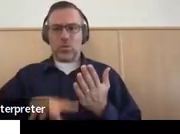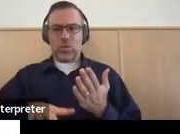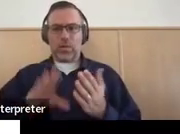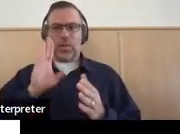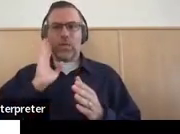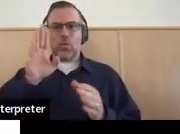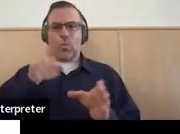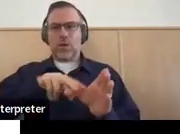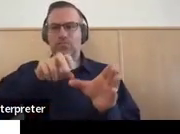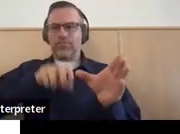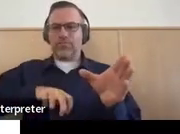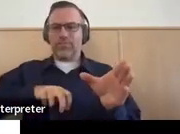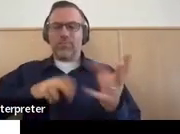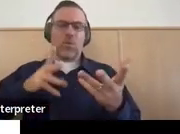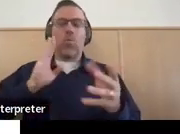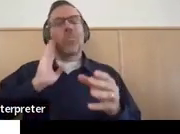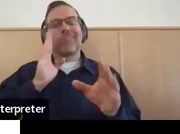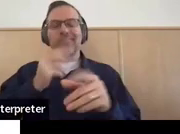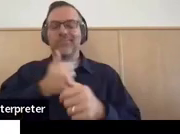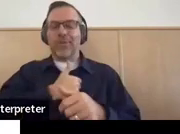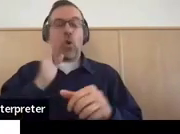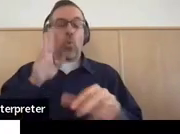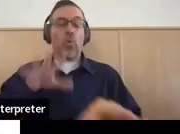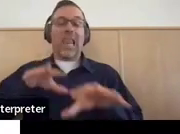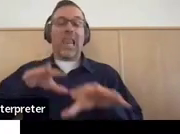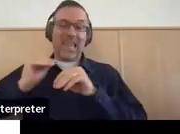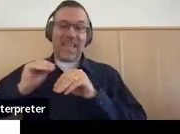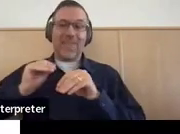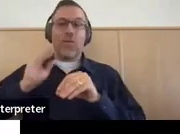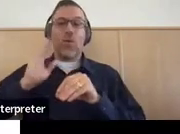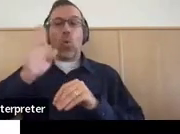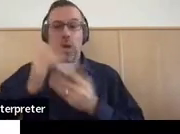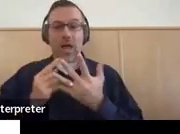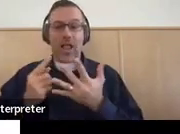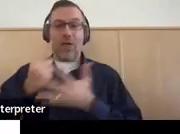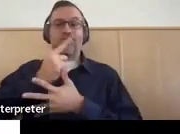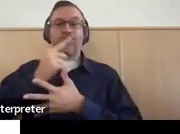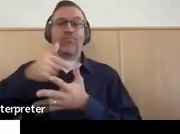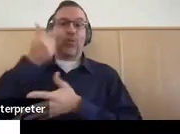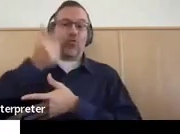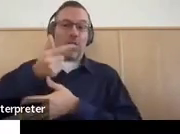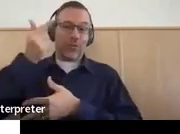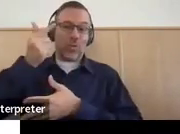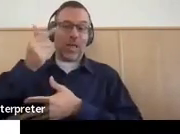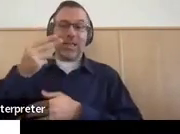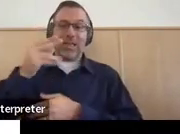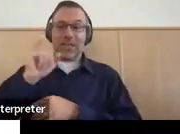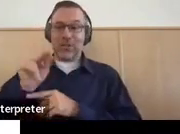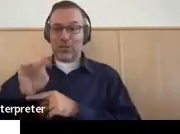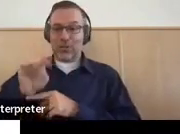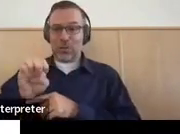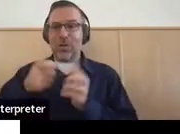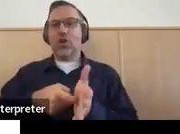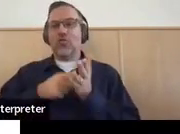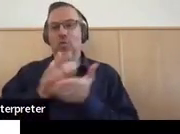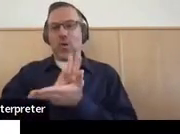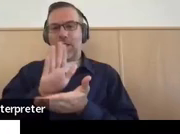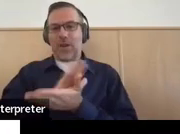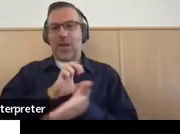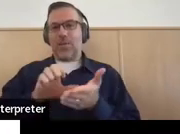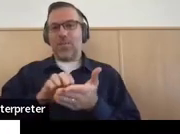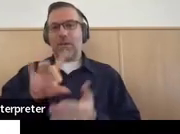graduating in June, then that is a required document. It's on page 82 to 85.